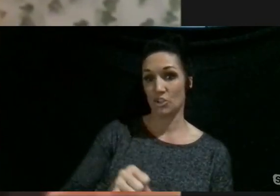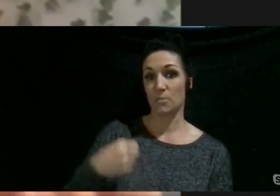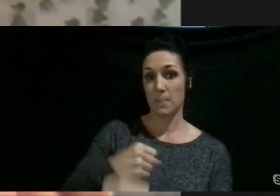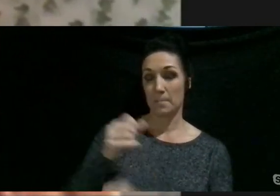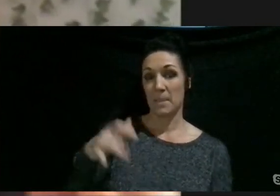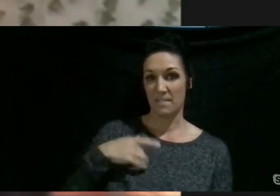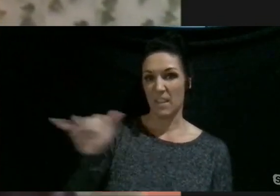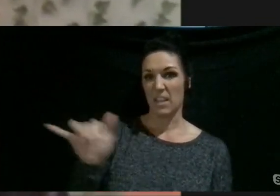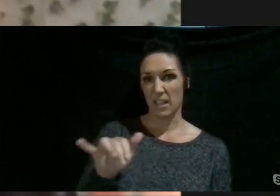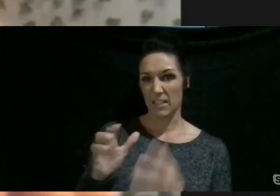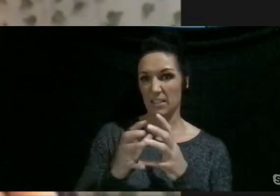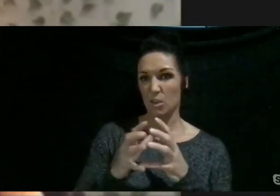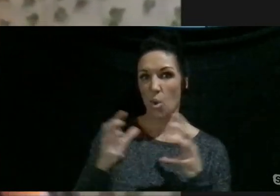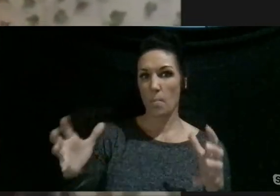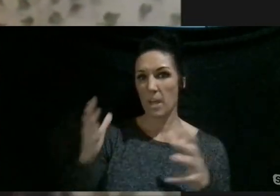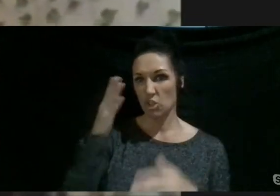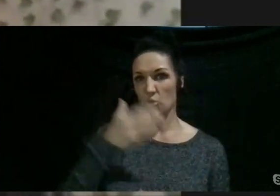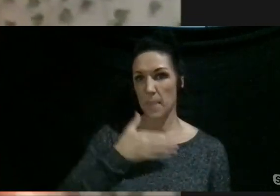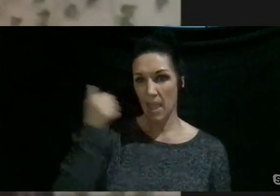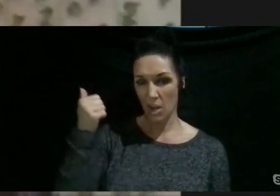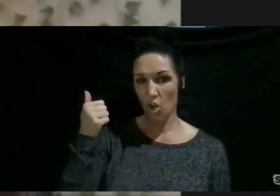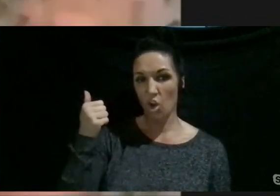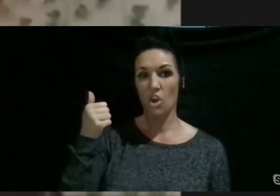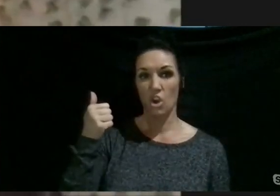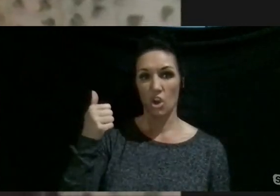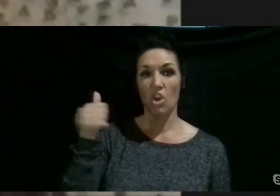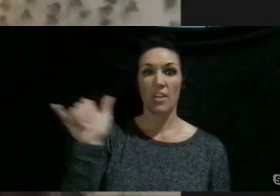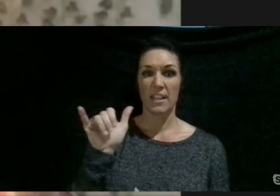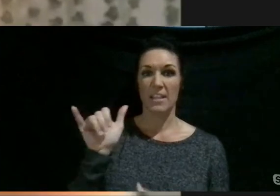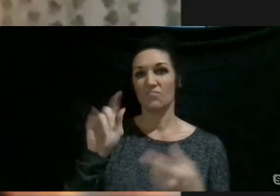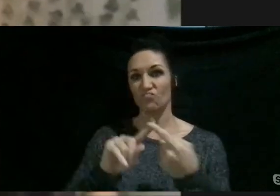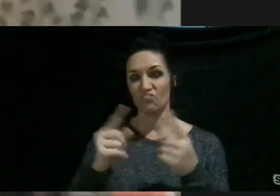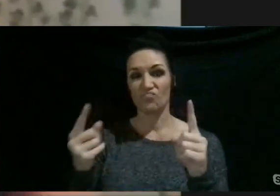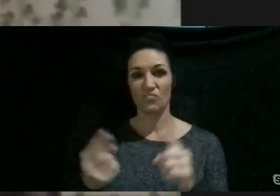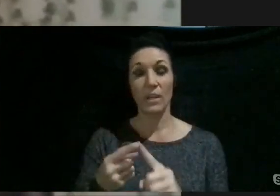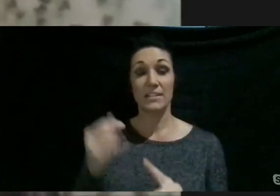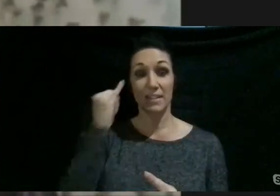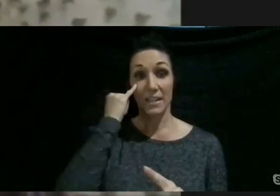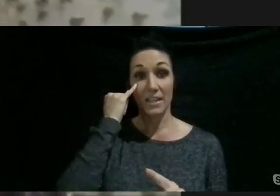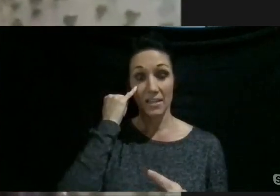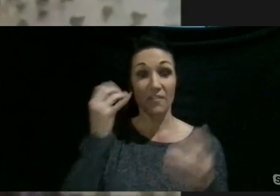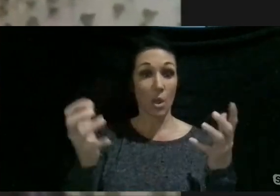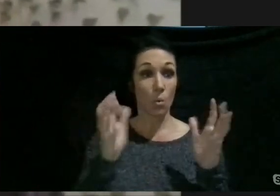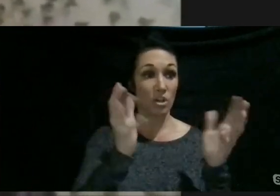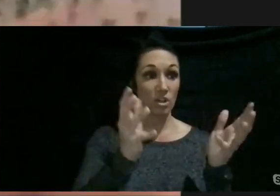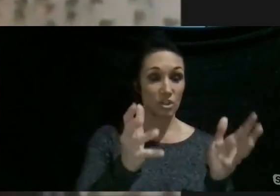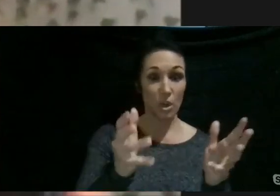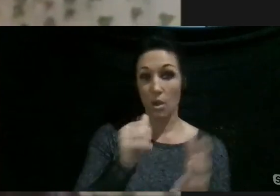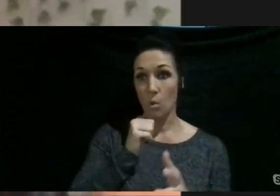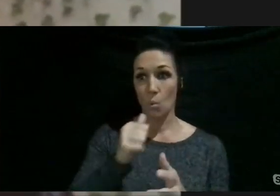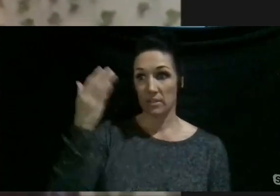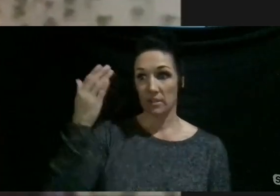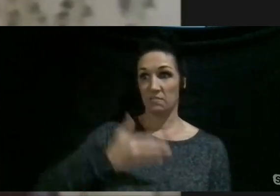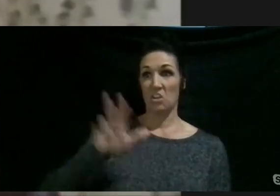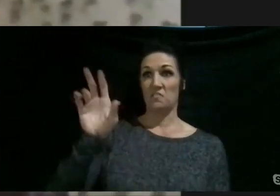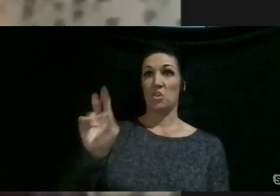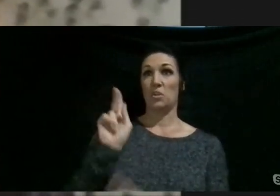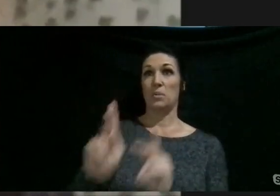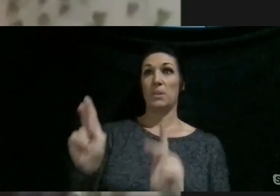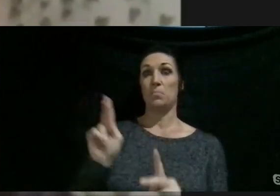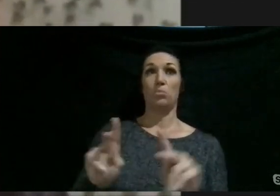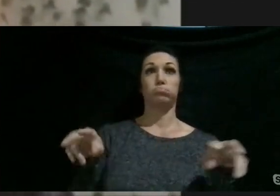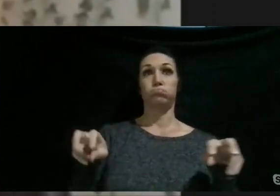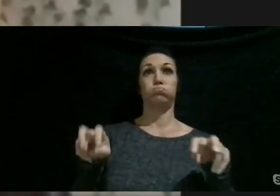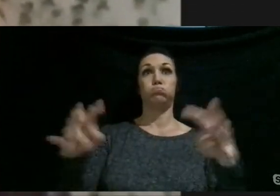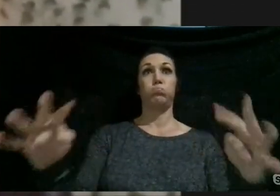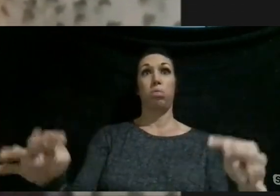feel like so much better about getting to make more friends, because if I wanted to talk, it wasn't in front of like 30 people, was in